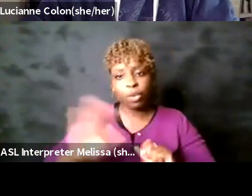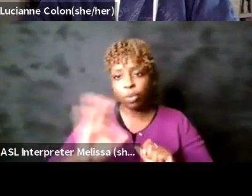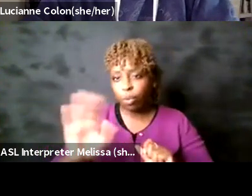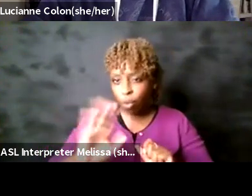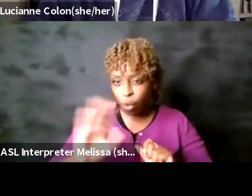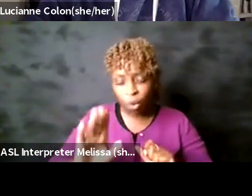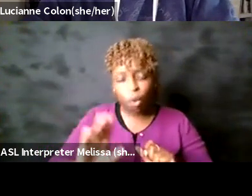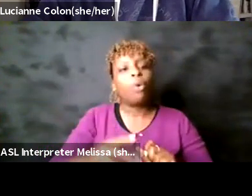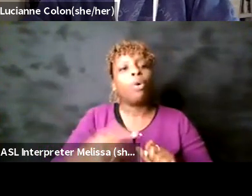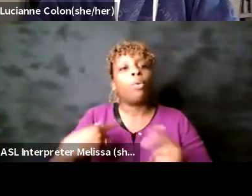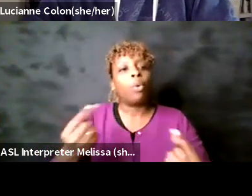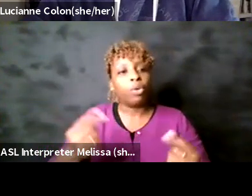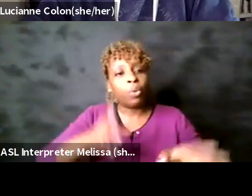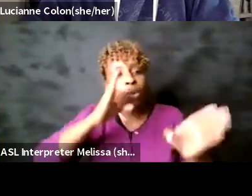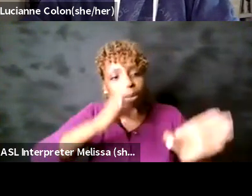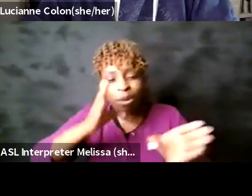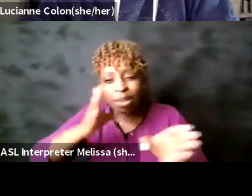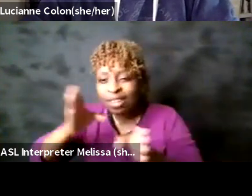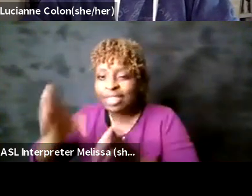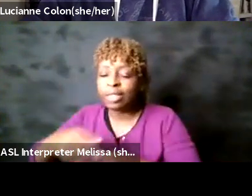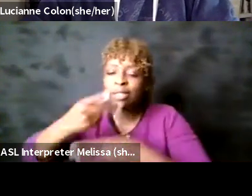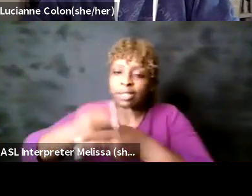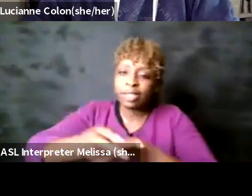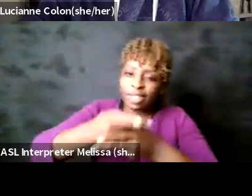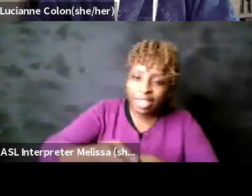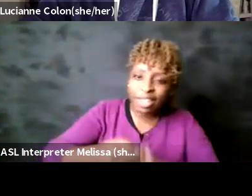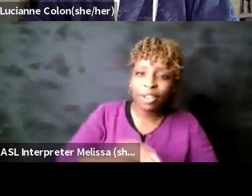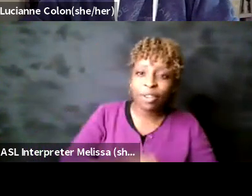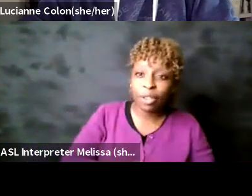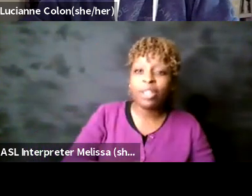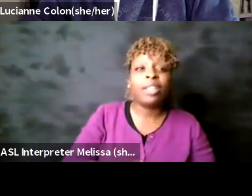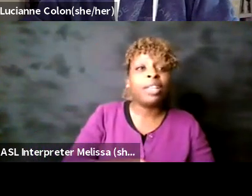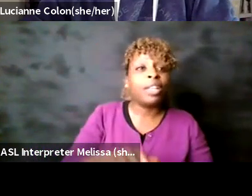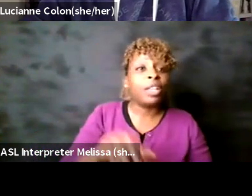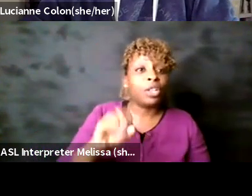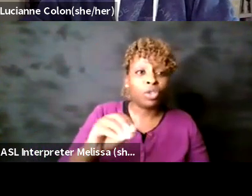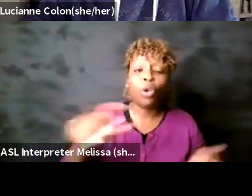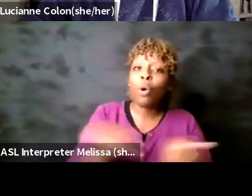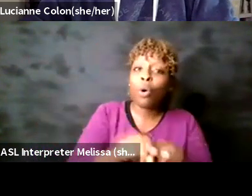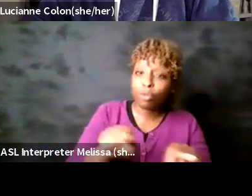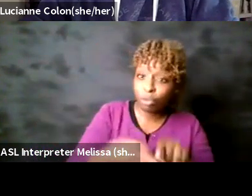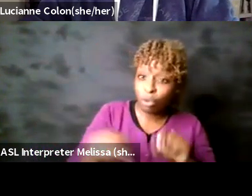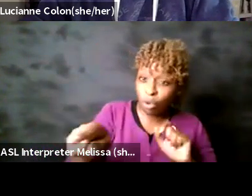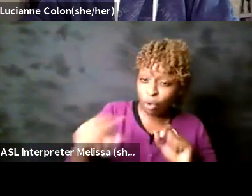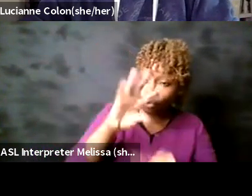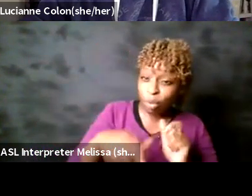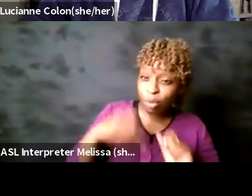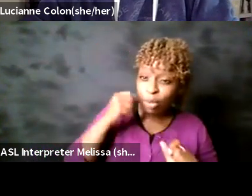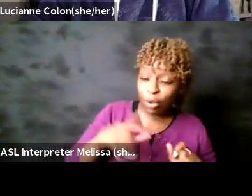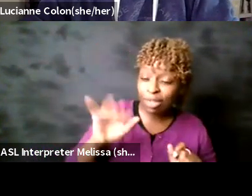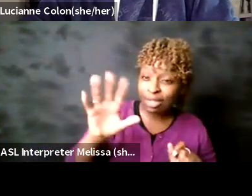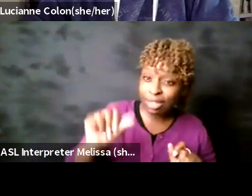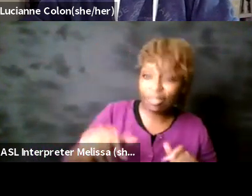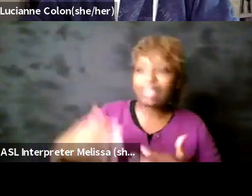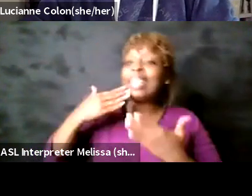so big ups to tavia who isn't here i know someone's going to drop her link in the box but what great insights um i just want to say thank you again for our